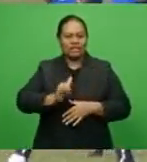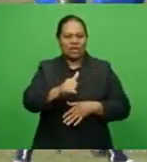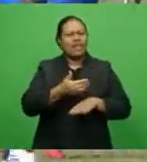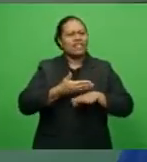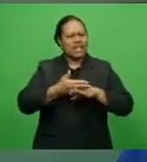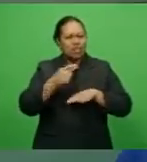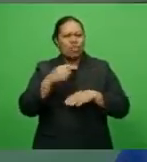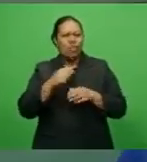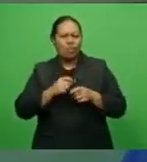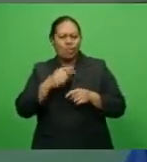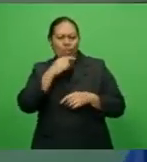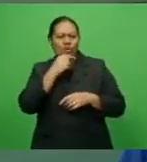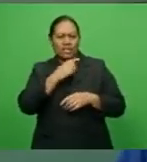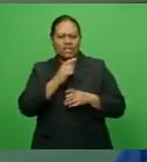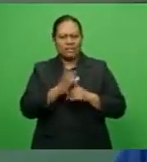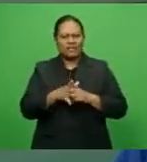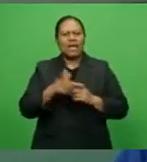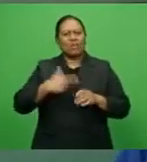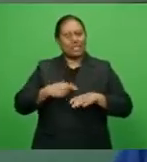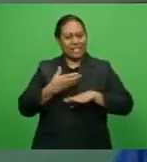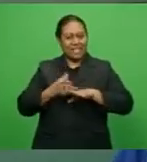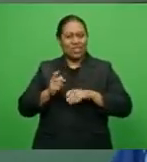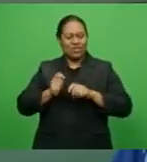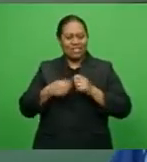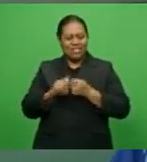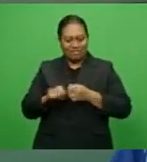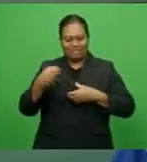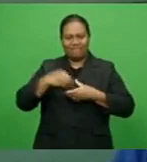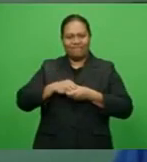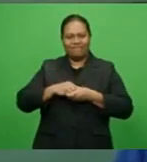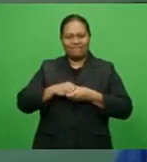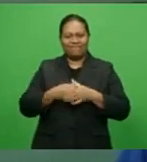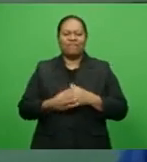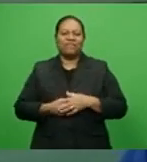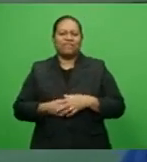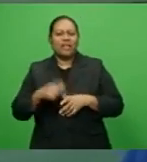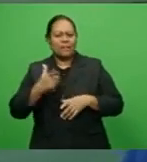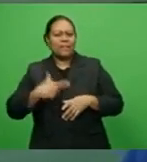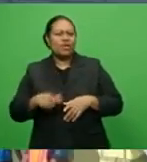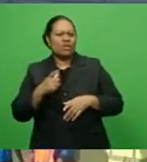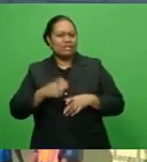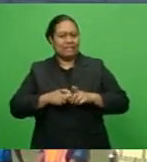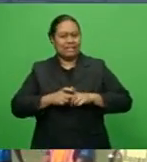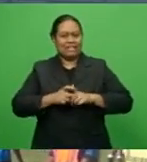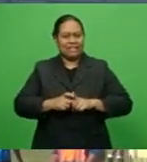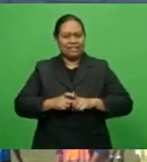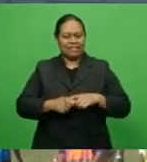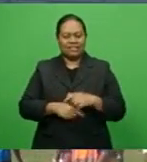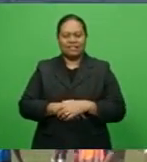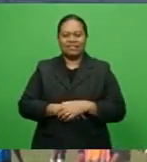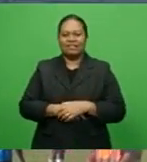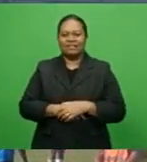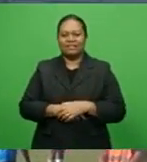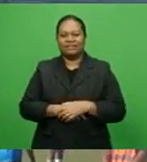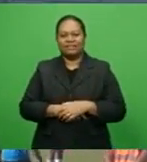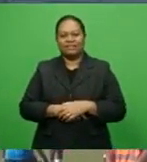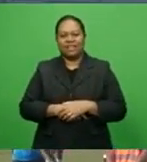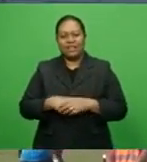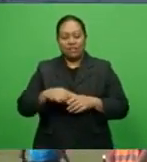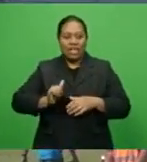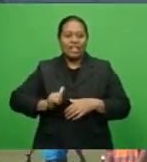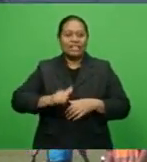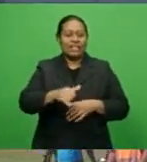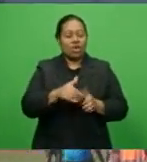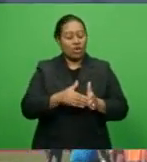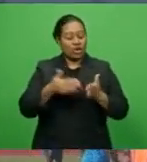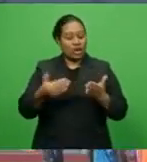boys, new team into the skipper competition, knowing how tough the skipper competition is. For Yasawa, they